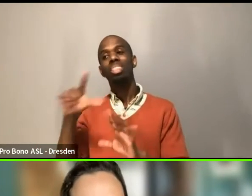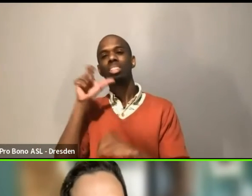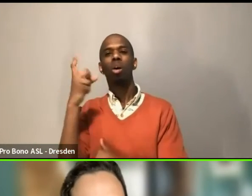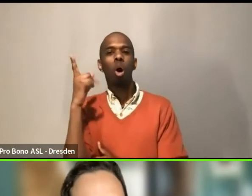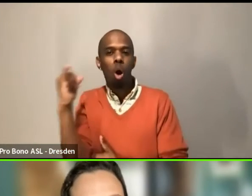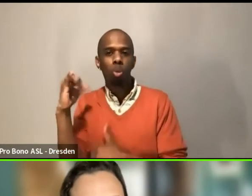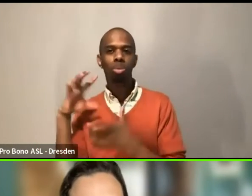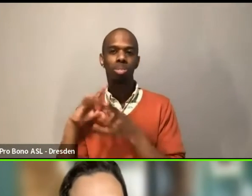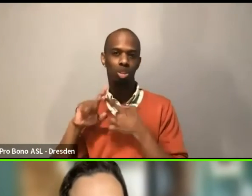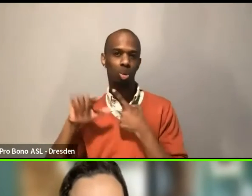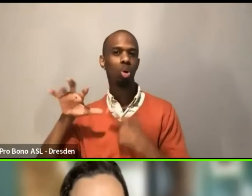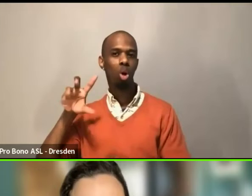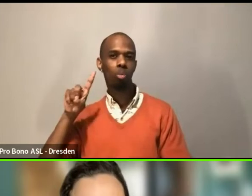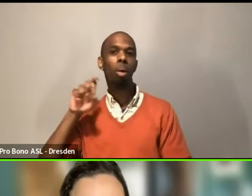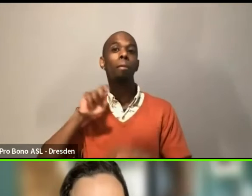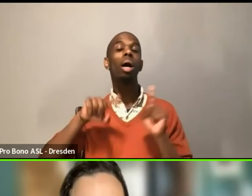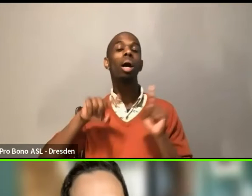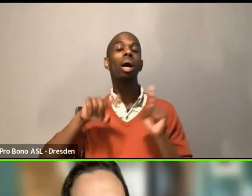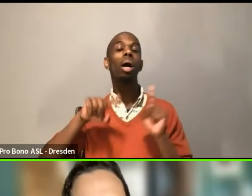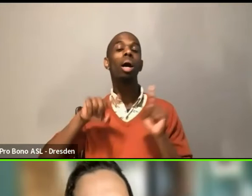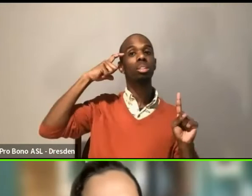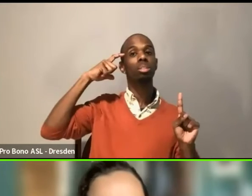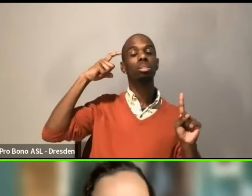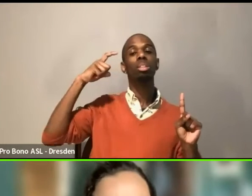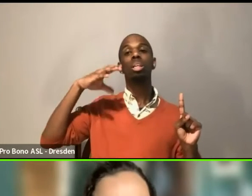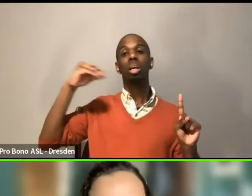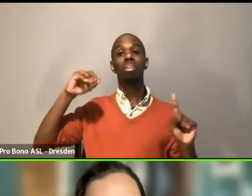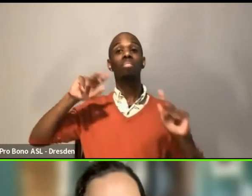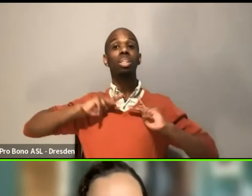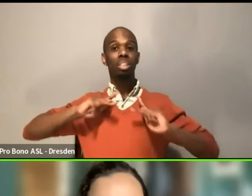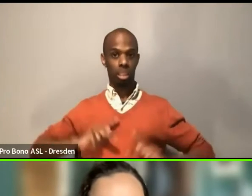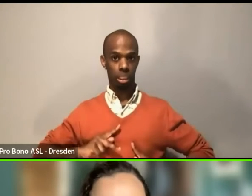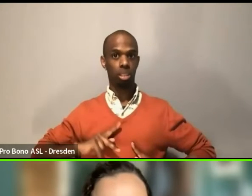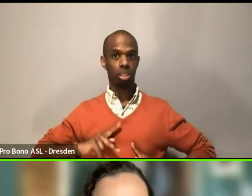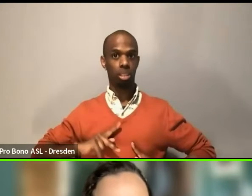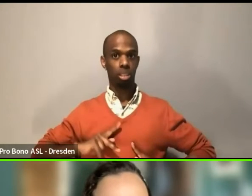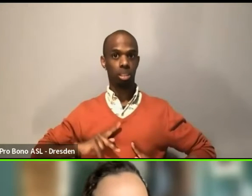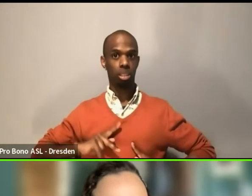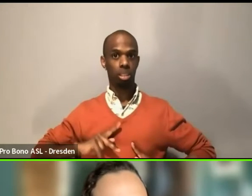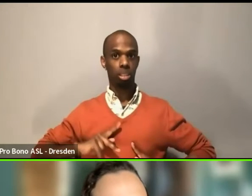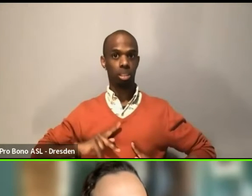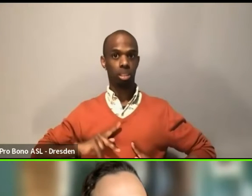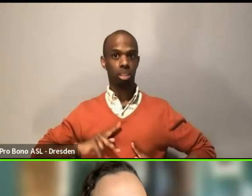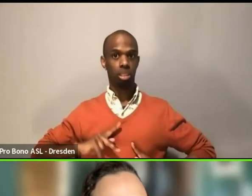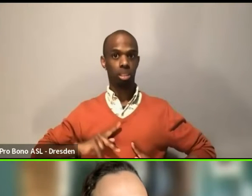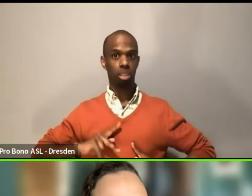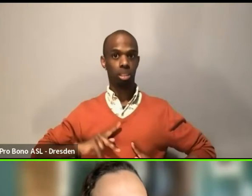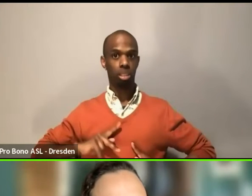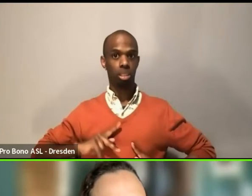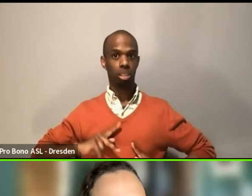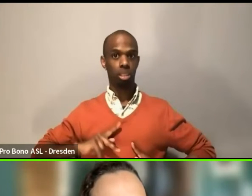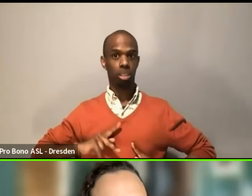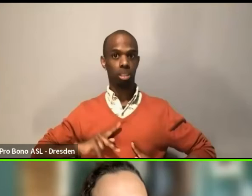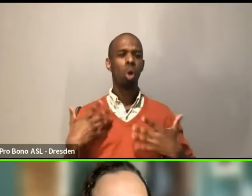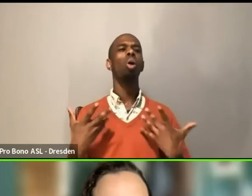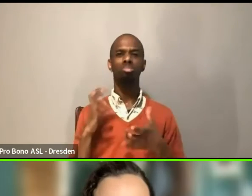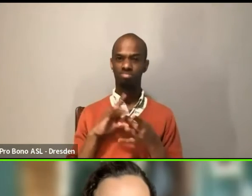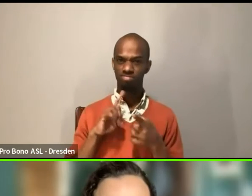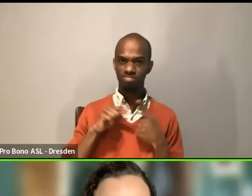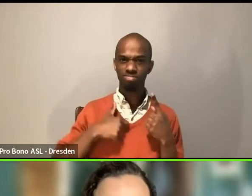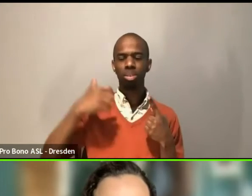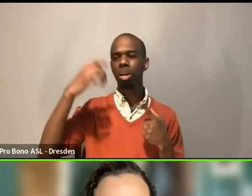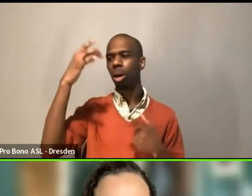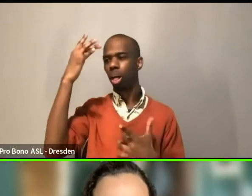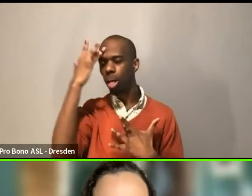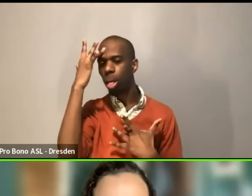a system that my auditor was going to be happy with. We even had a whole conversation. Actually, this was interesting. Um, because you know, we need to provide